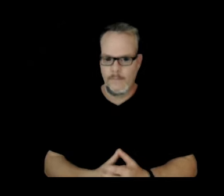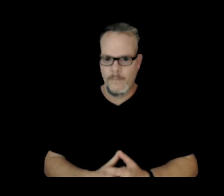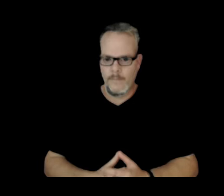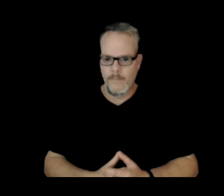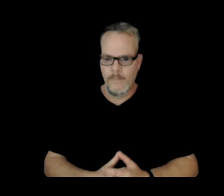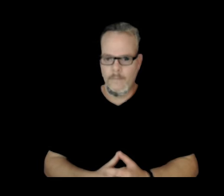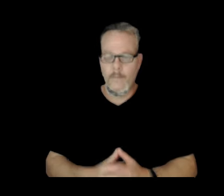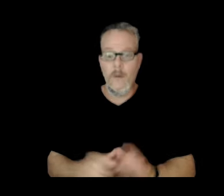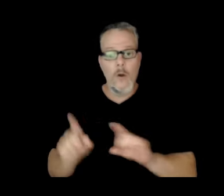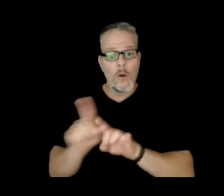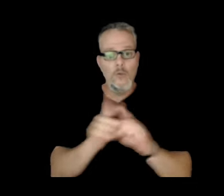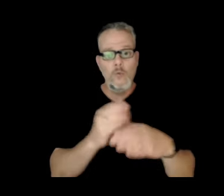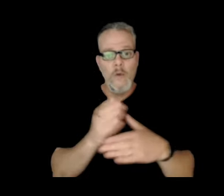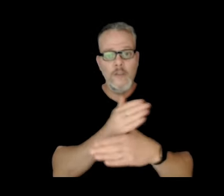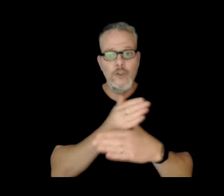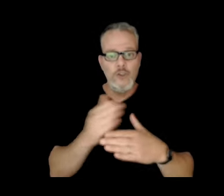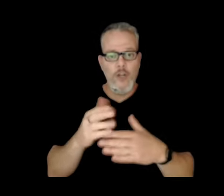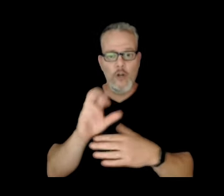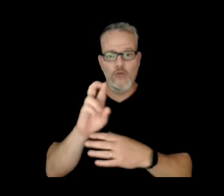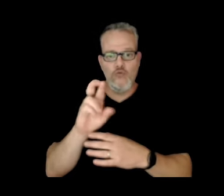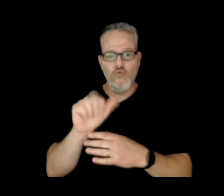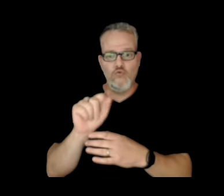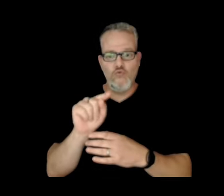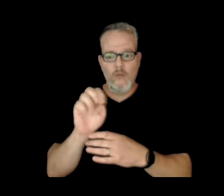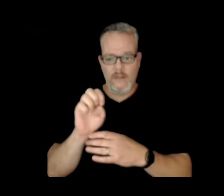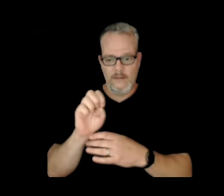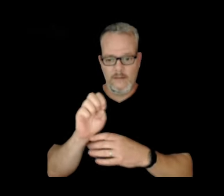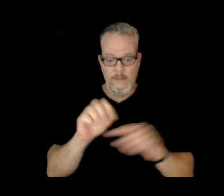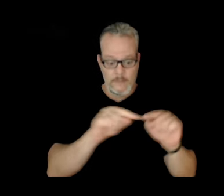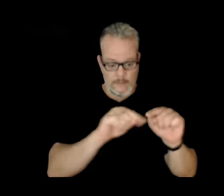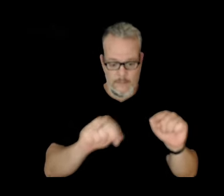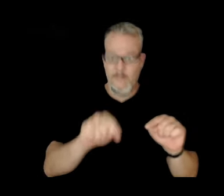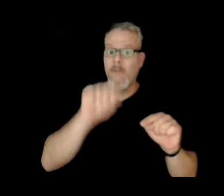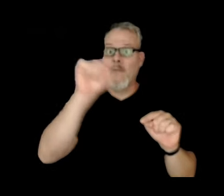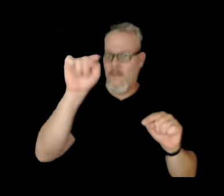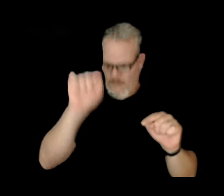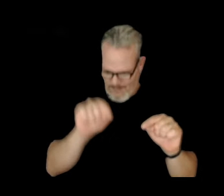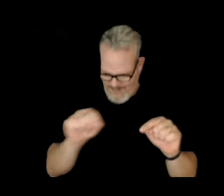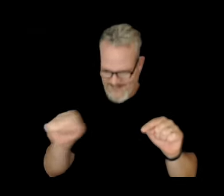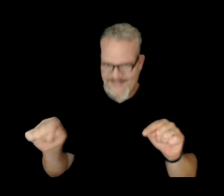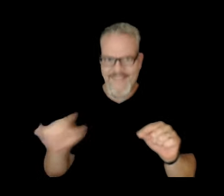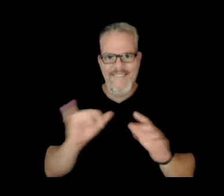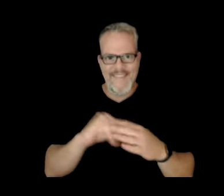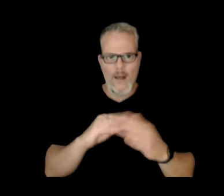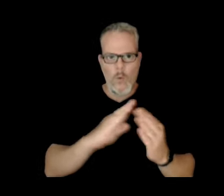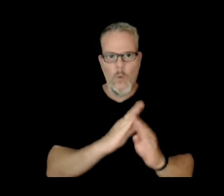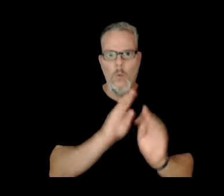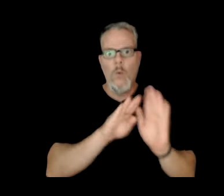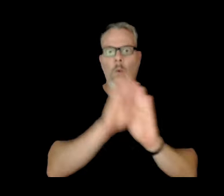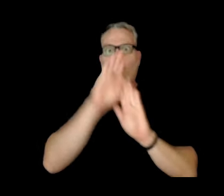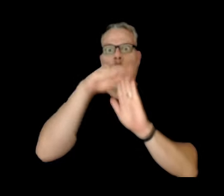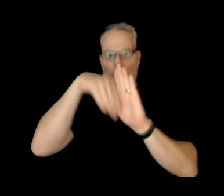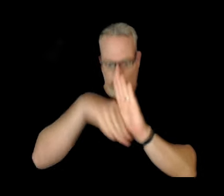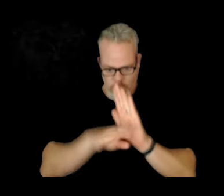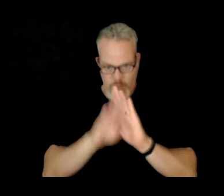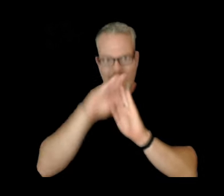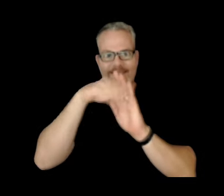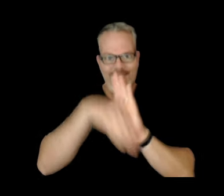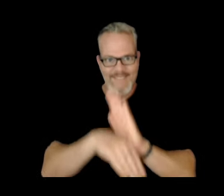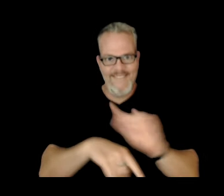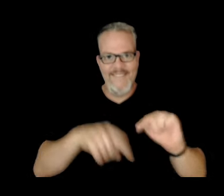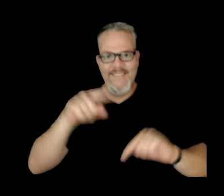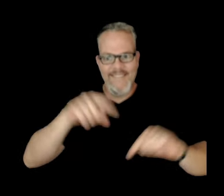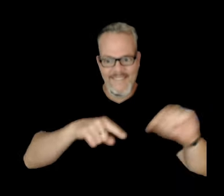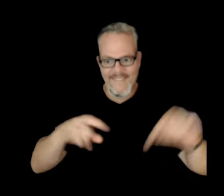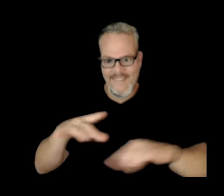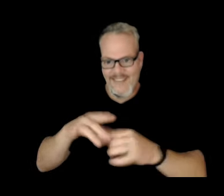share the earthquake rates here. So here is our earthquake swarm that occurred a couple weeks ago and this is that